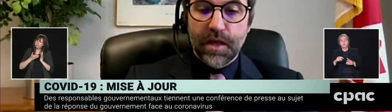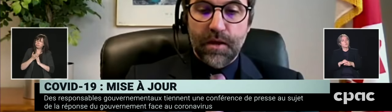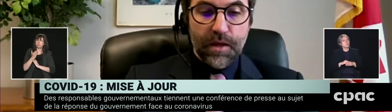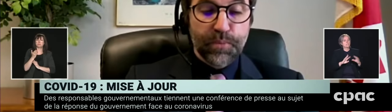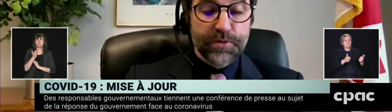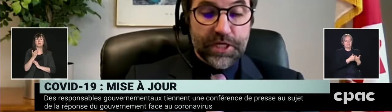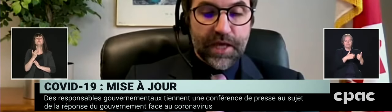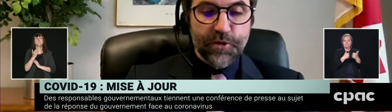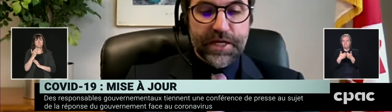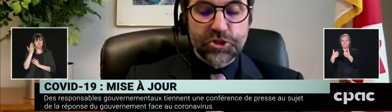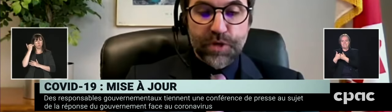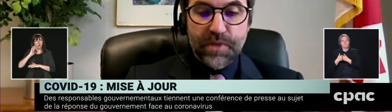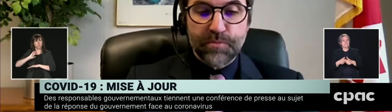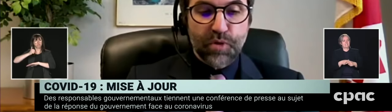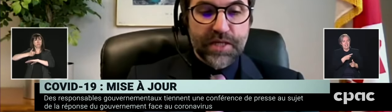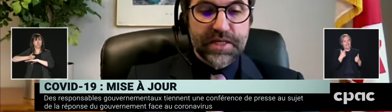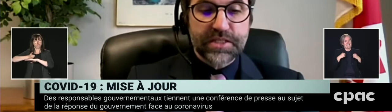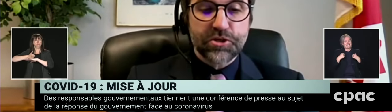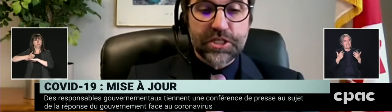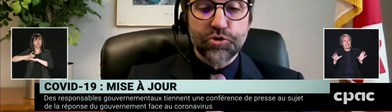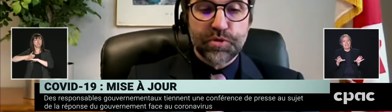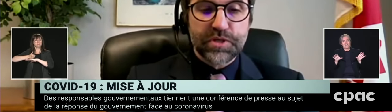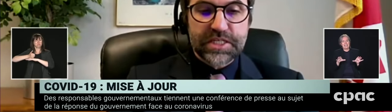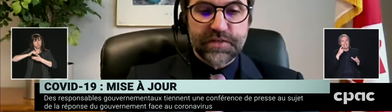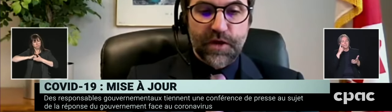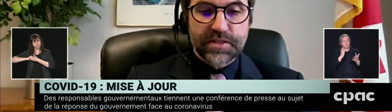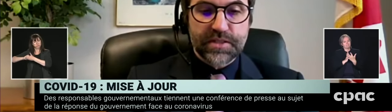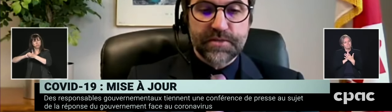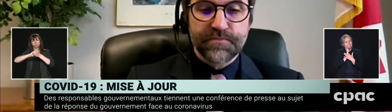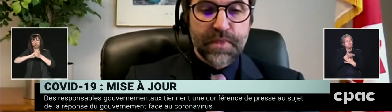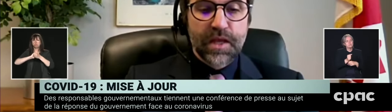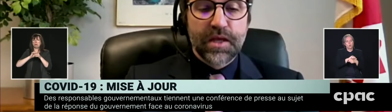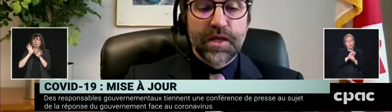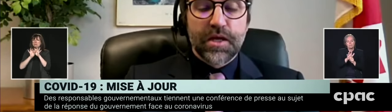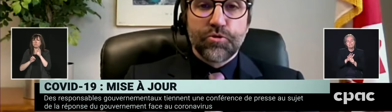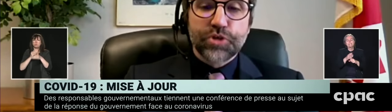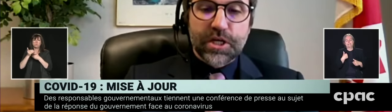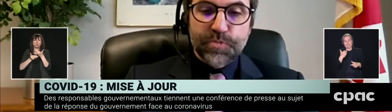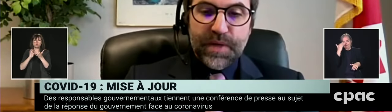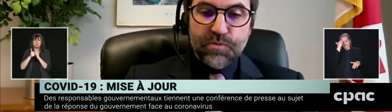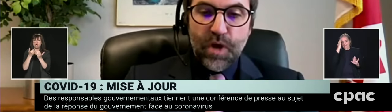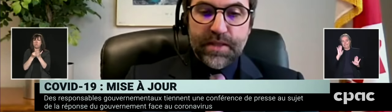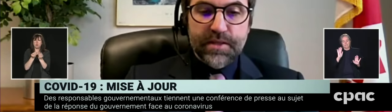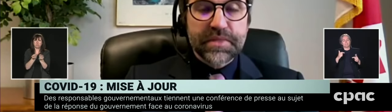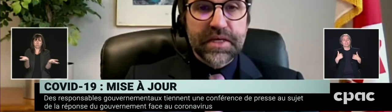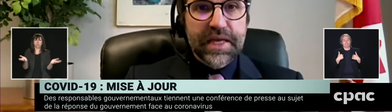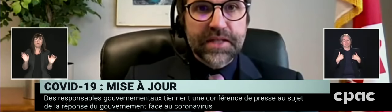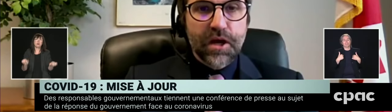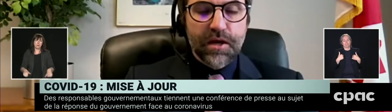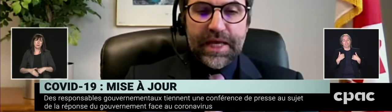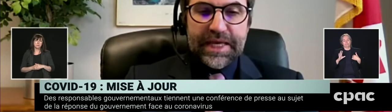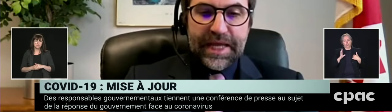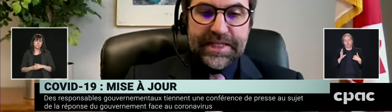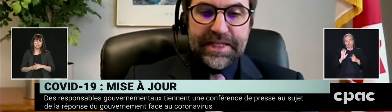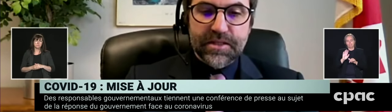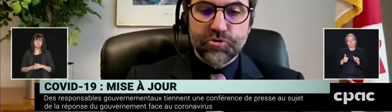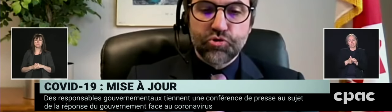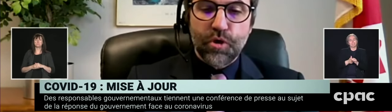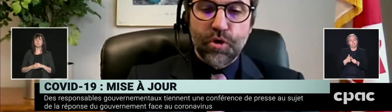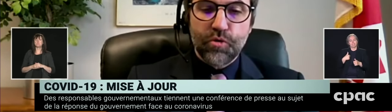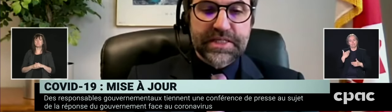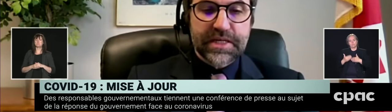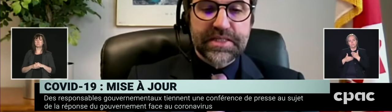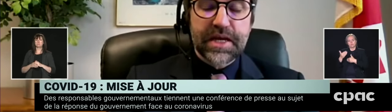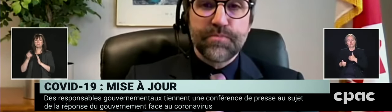a streamlined process to distribute these funds. Nos gens du patrimoine, créateurs et athlètes